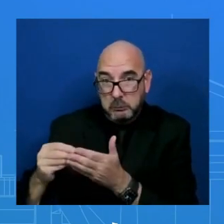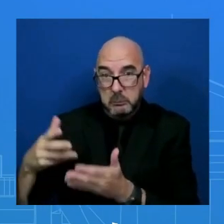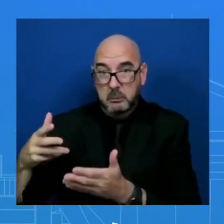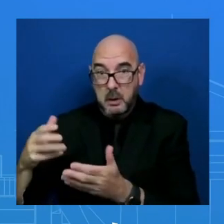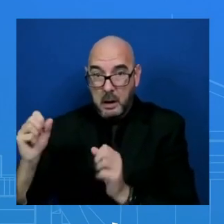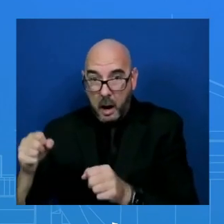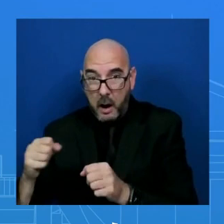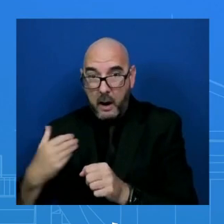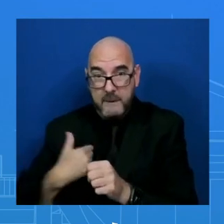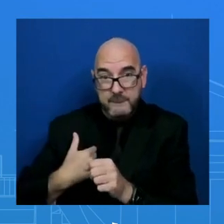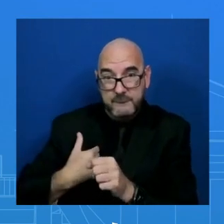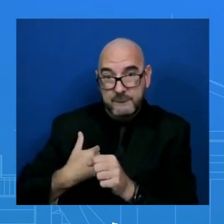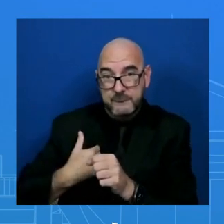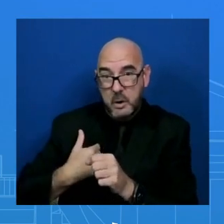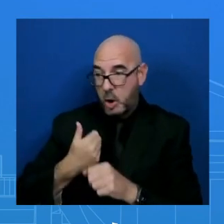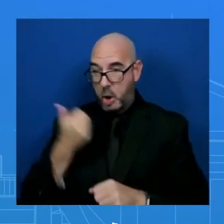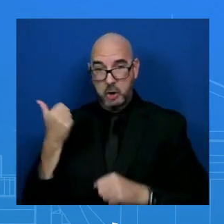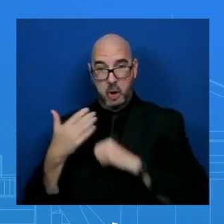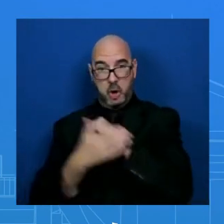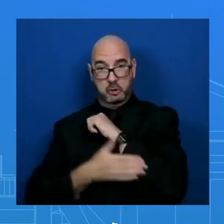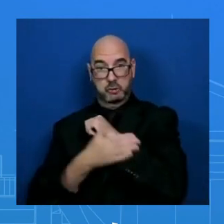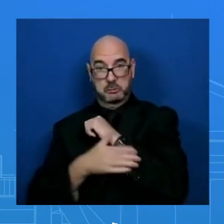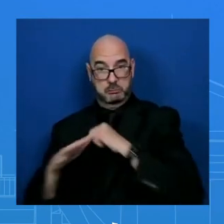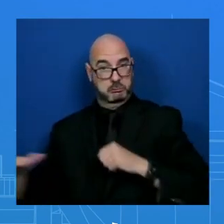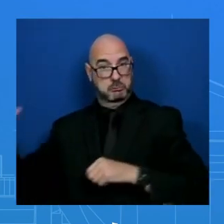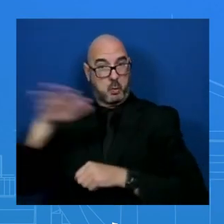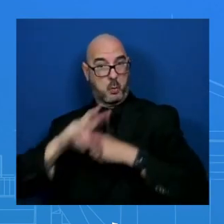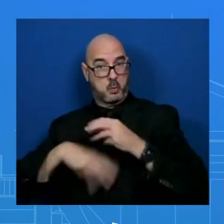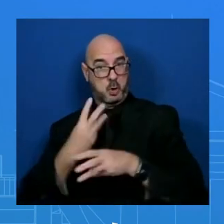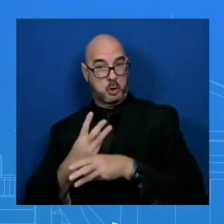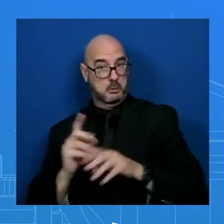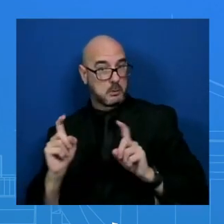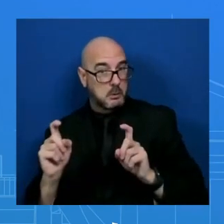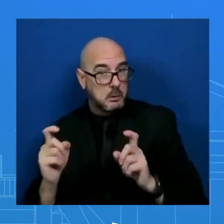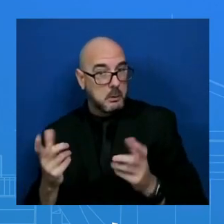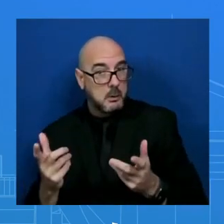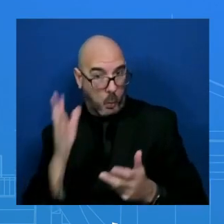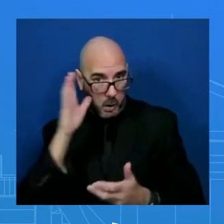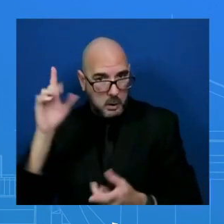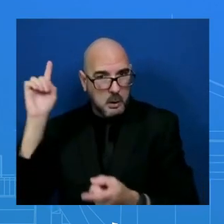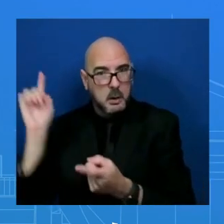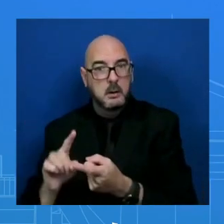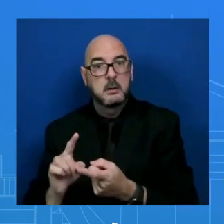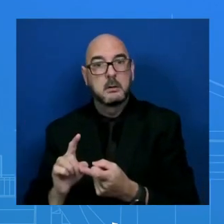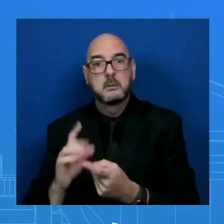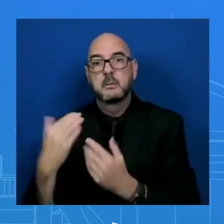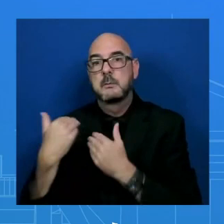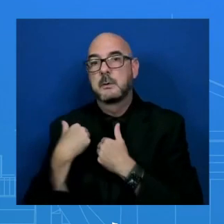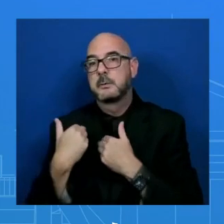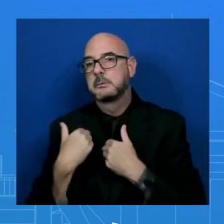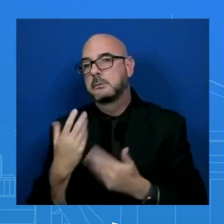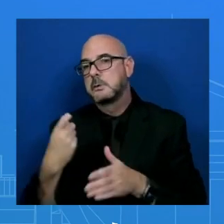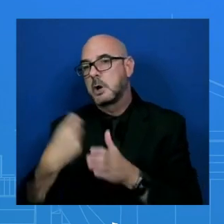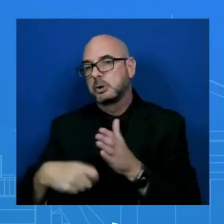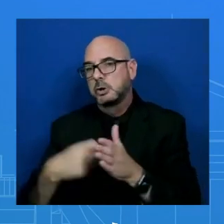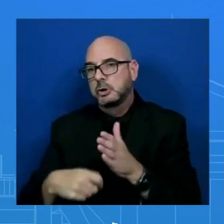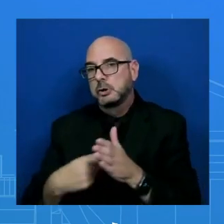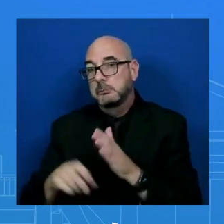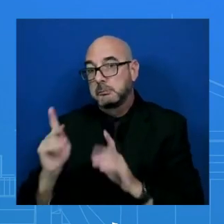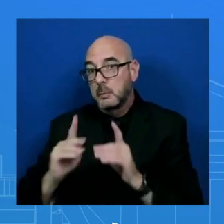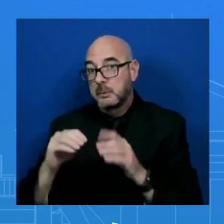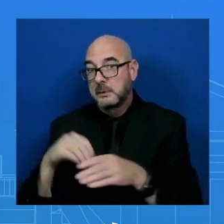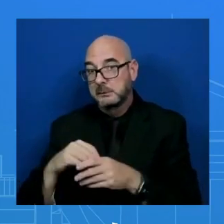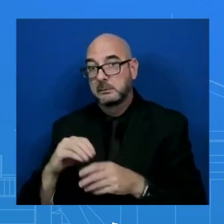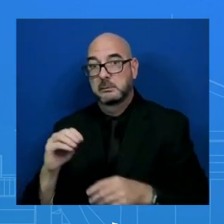that is going to end up reducing the costs and burdens on working people in Scranton or Minneapolis or any of